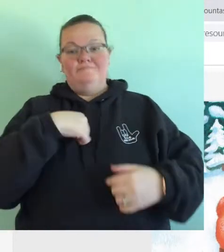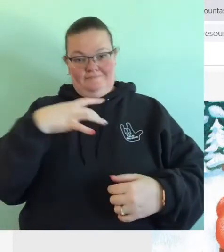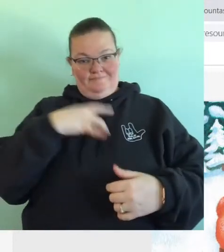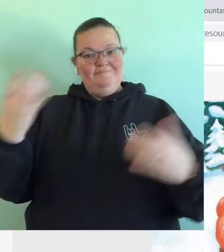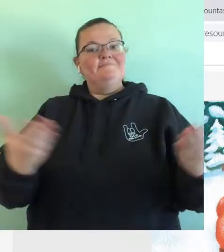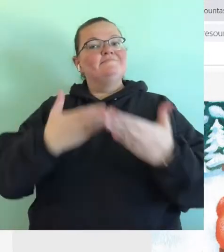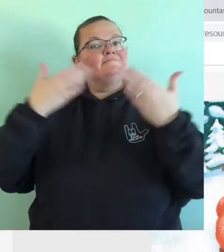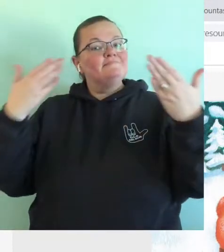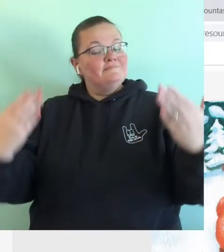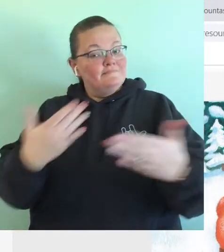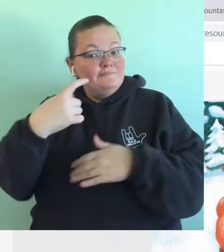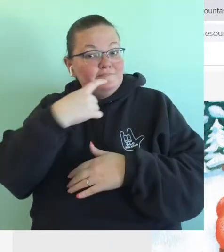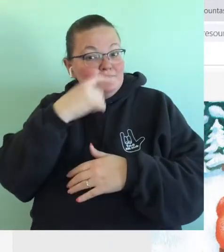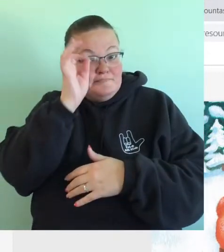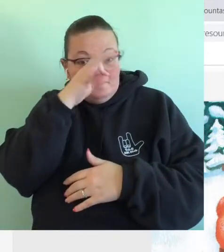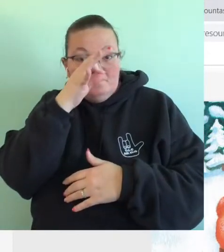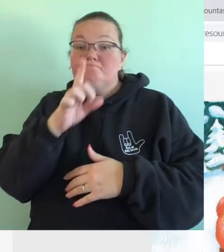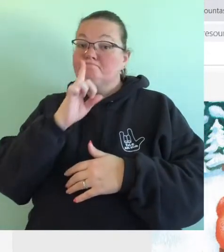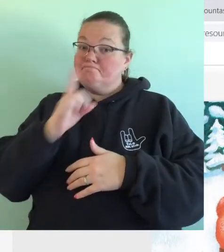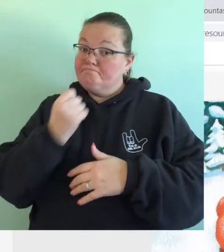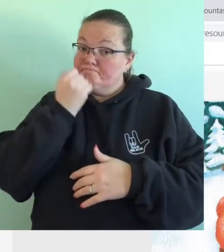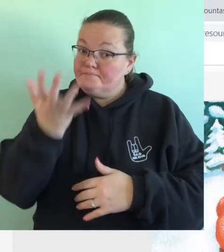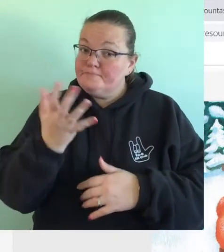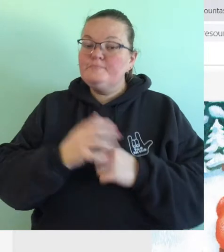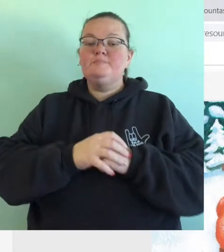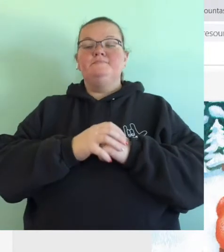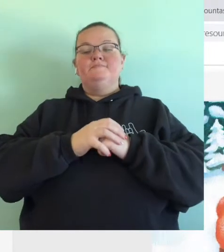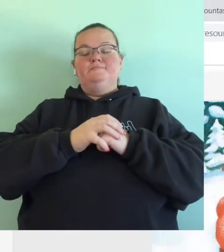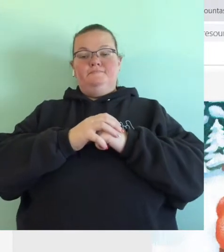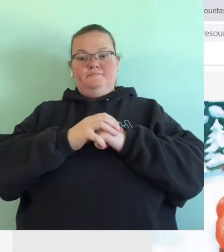I like it in here, said fox. It is warm.